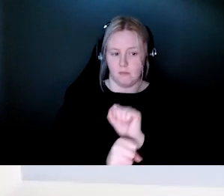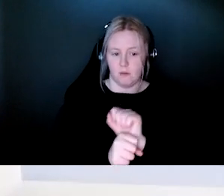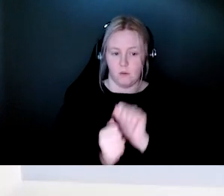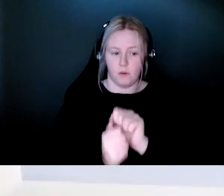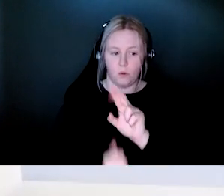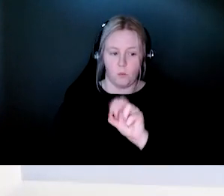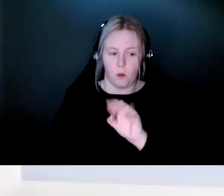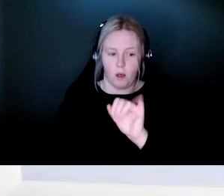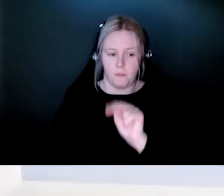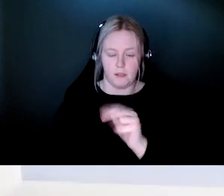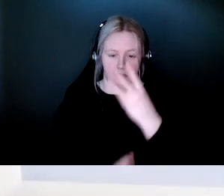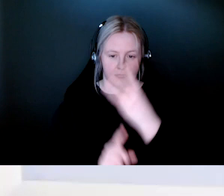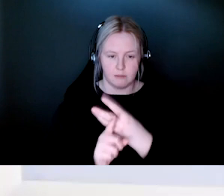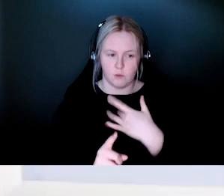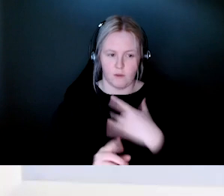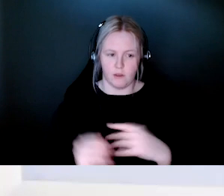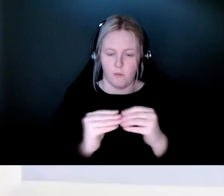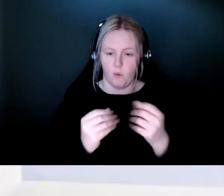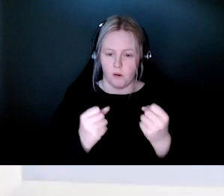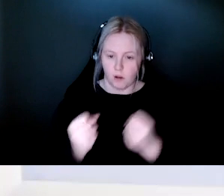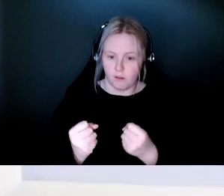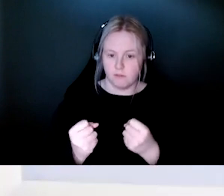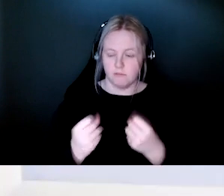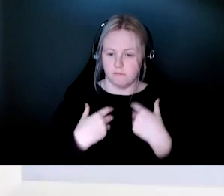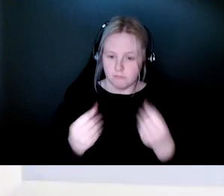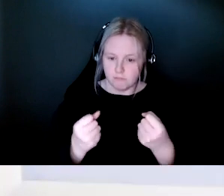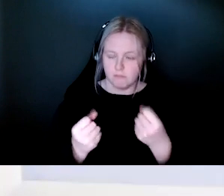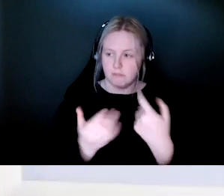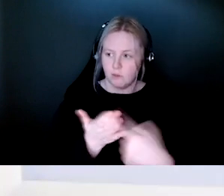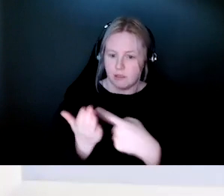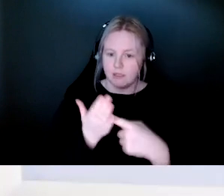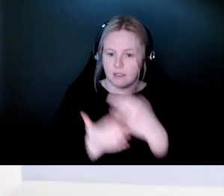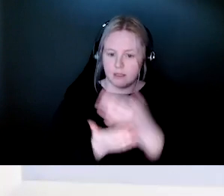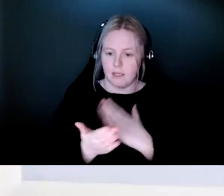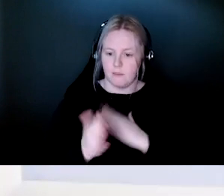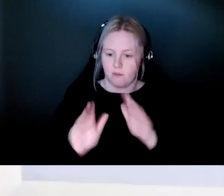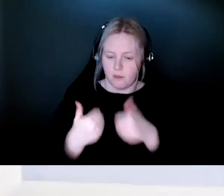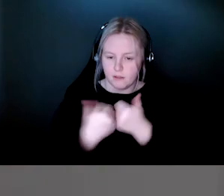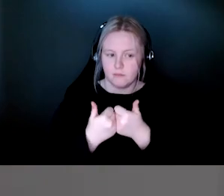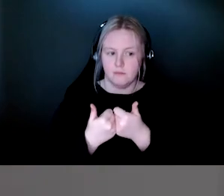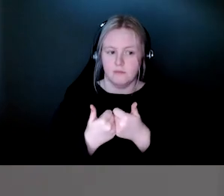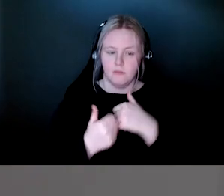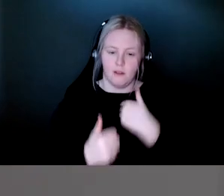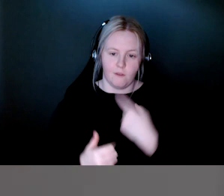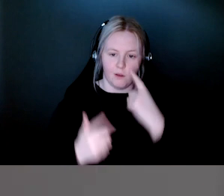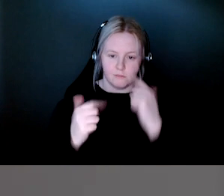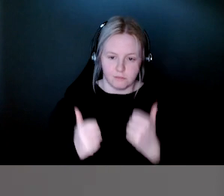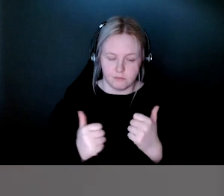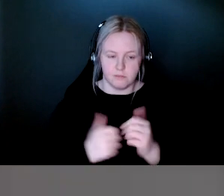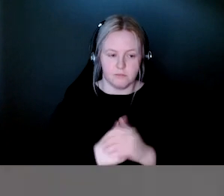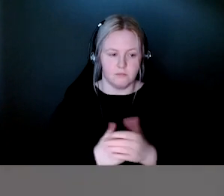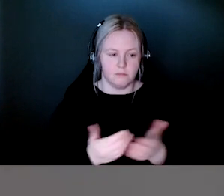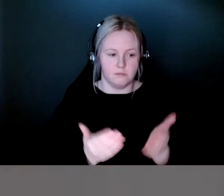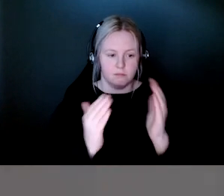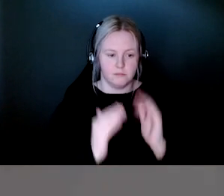confident in talking to people at work about some of the unique challenges that I face as a person living with vision loss. So I was very fortunate to be